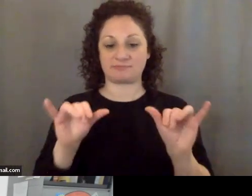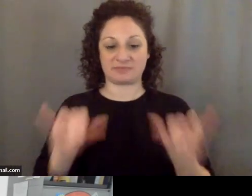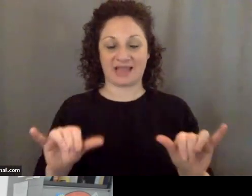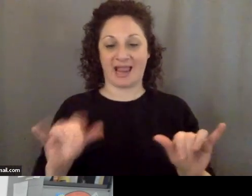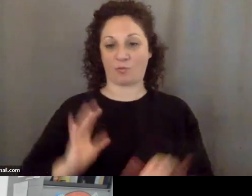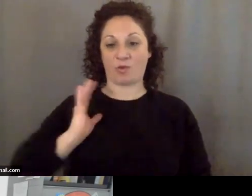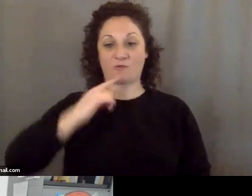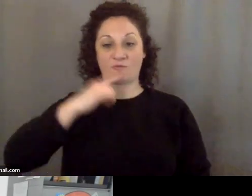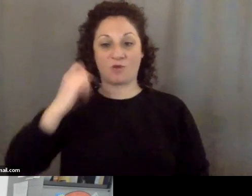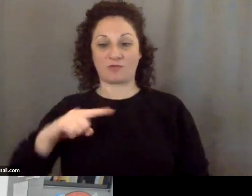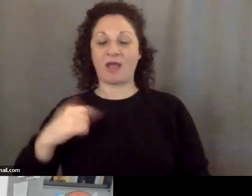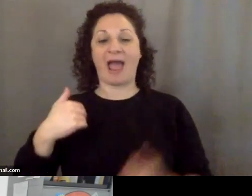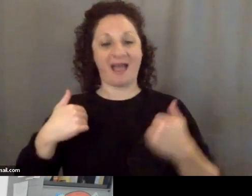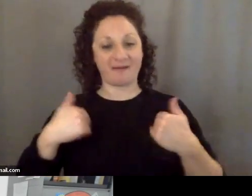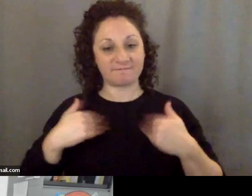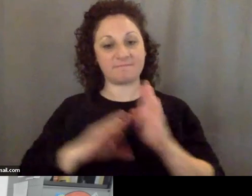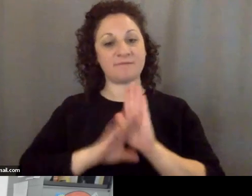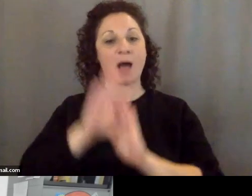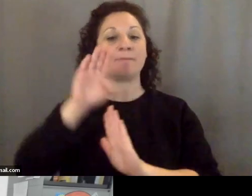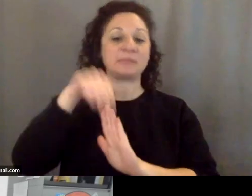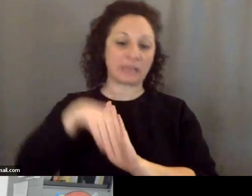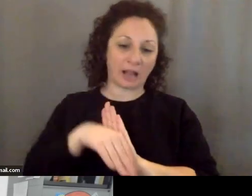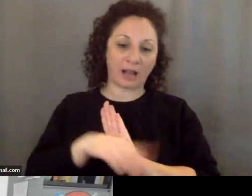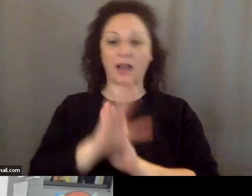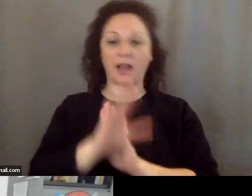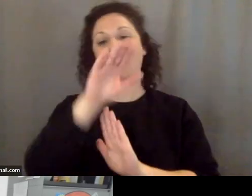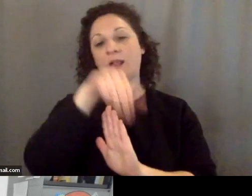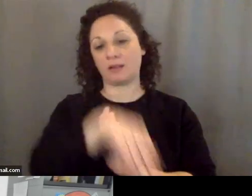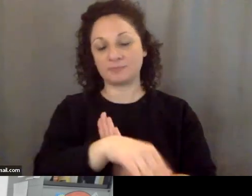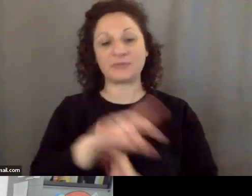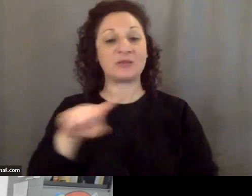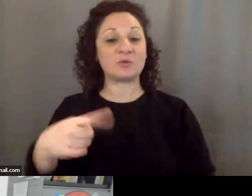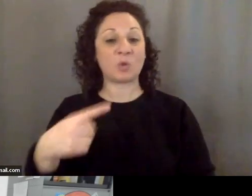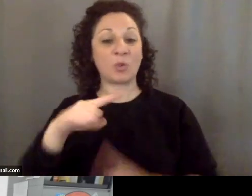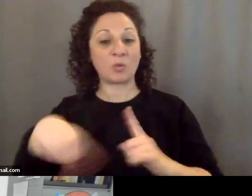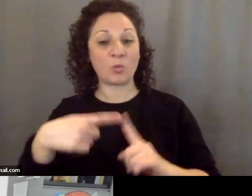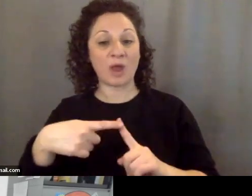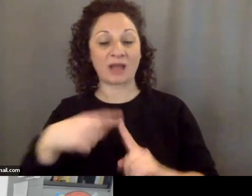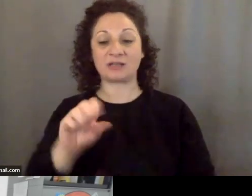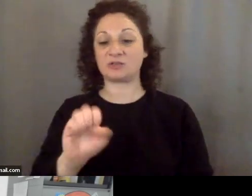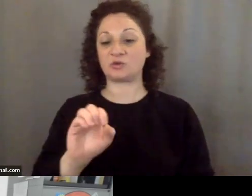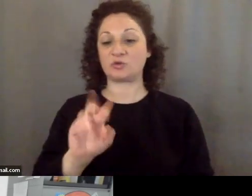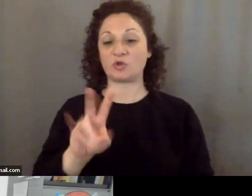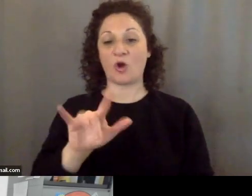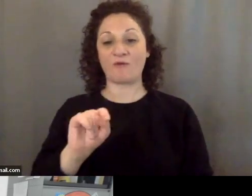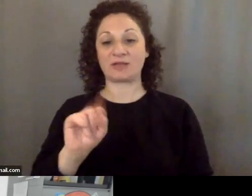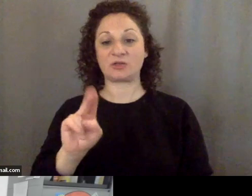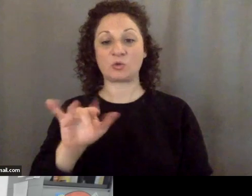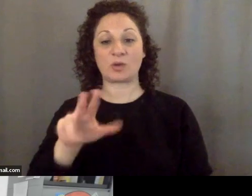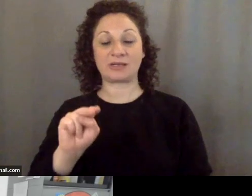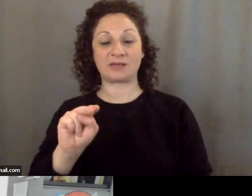ups and downs and it was only when the Soviet Union became bankrupt